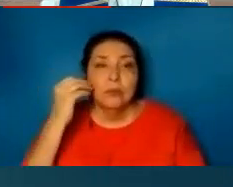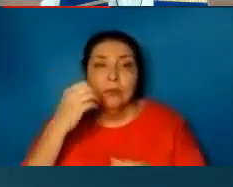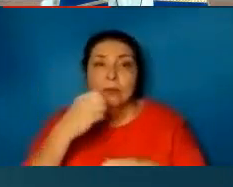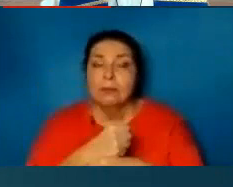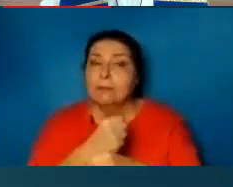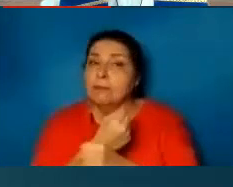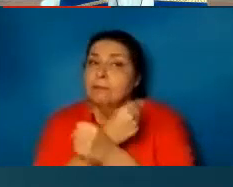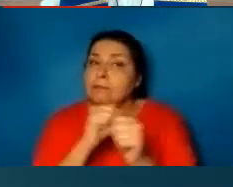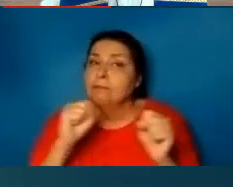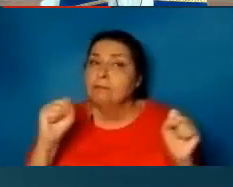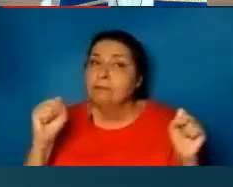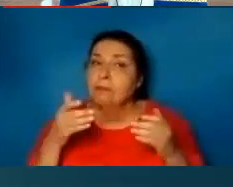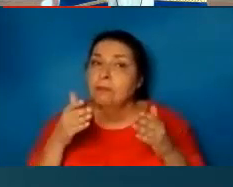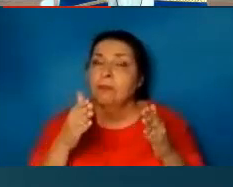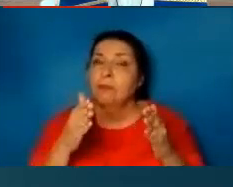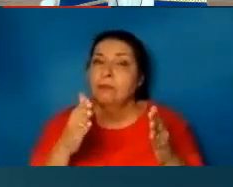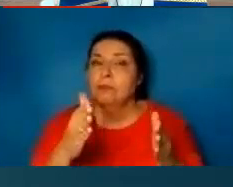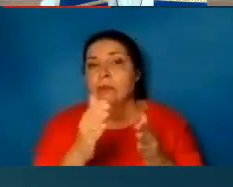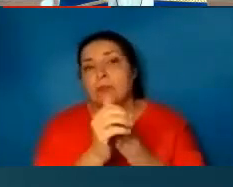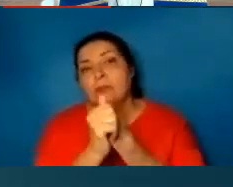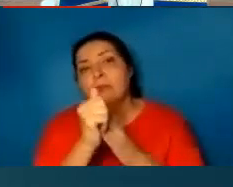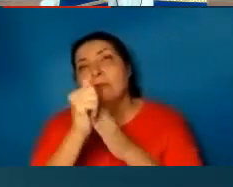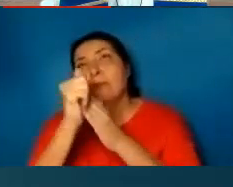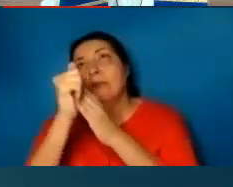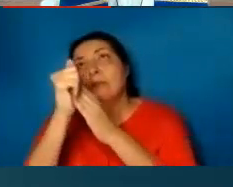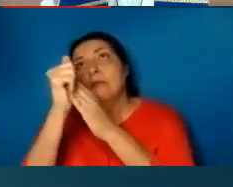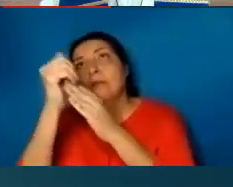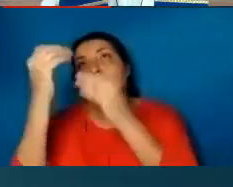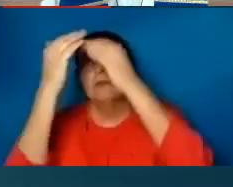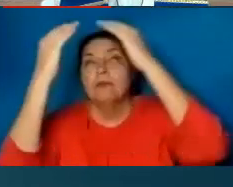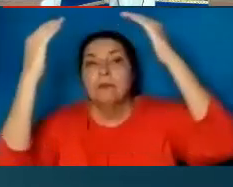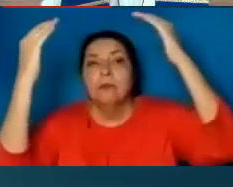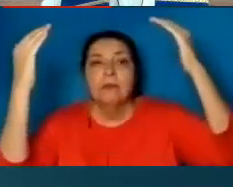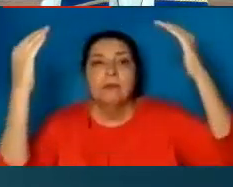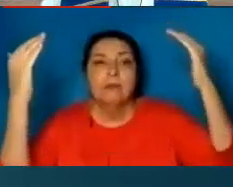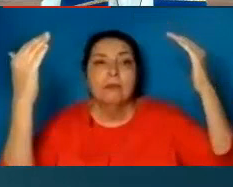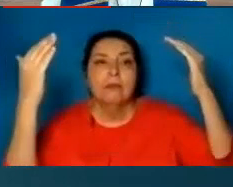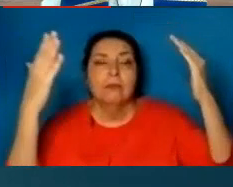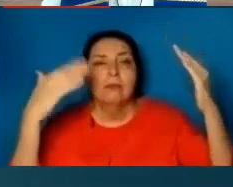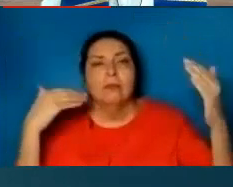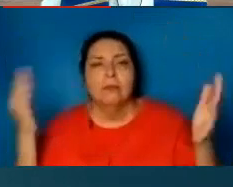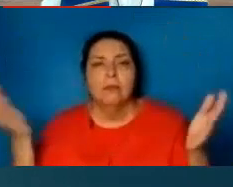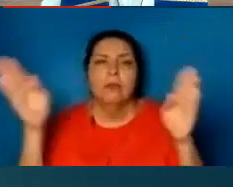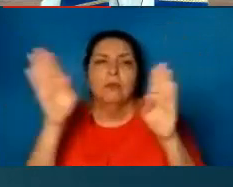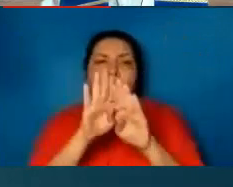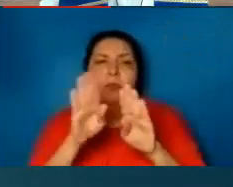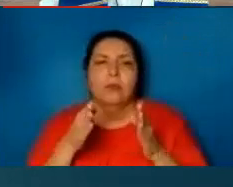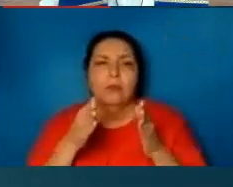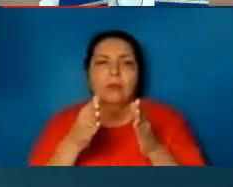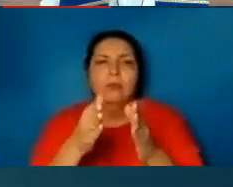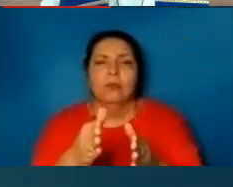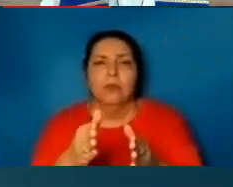all the love of